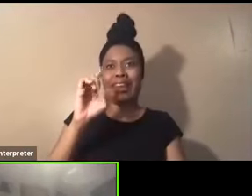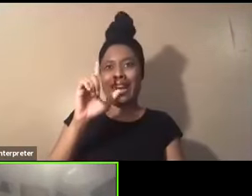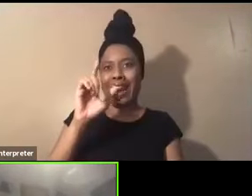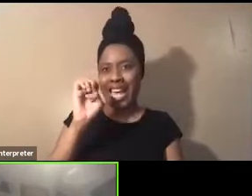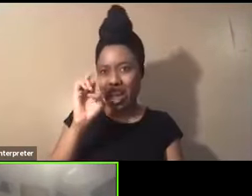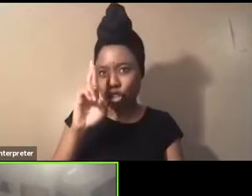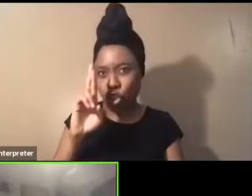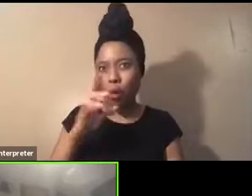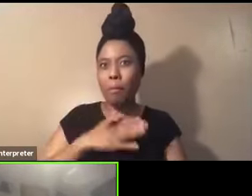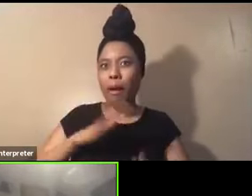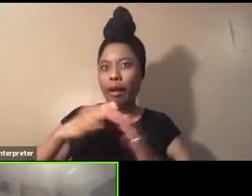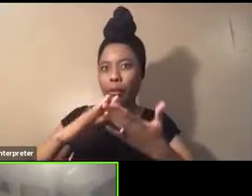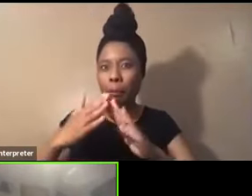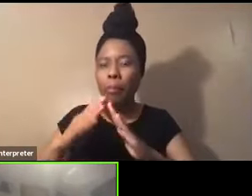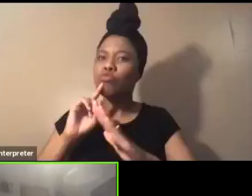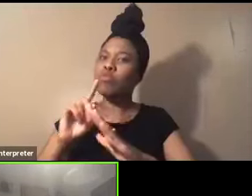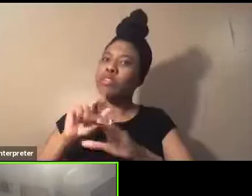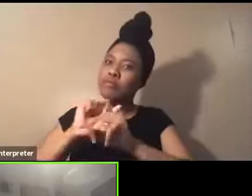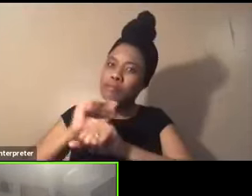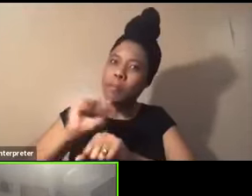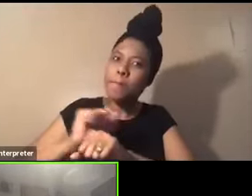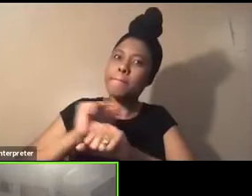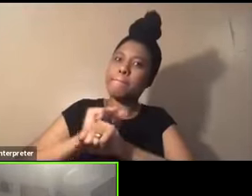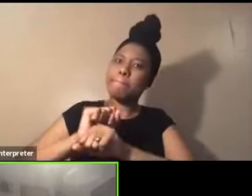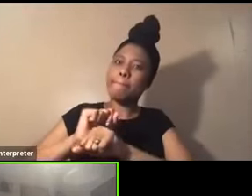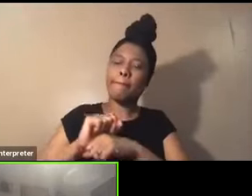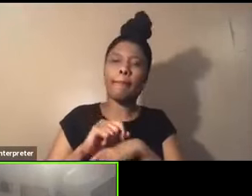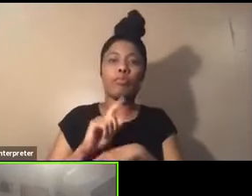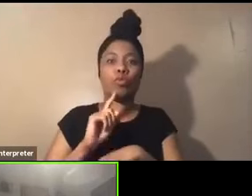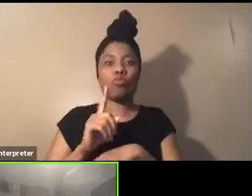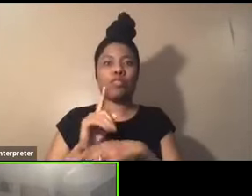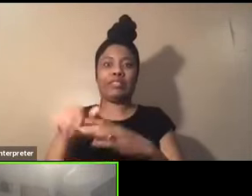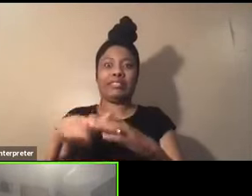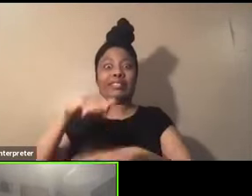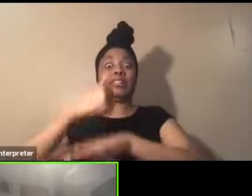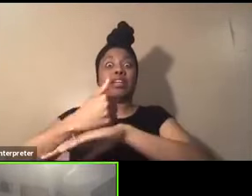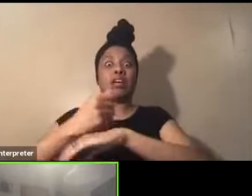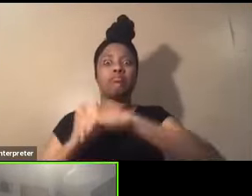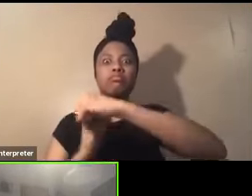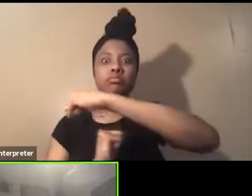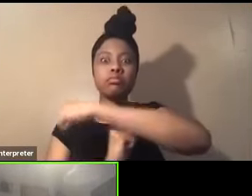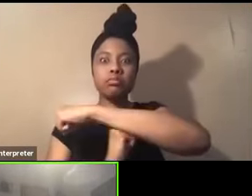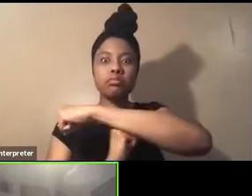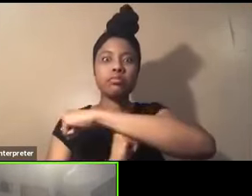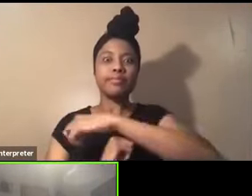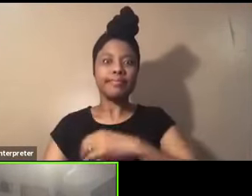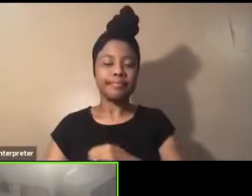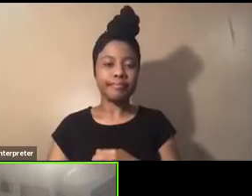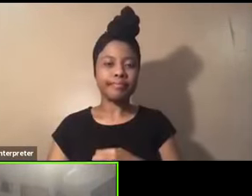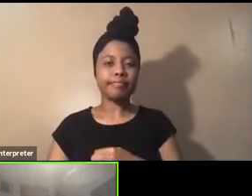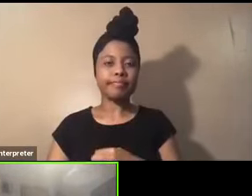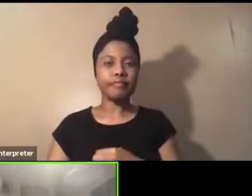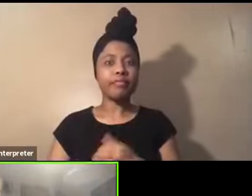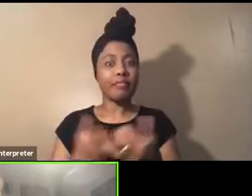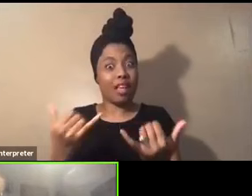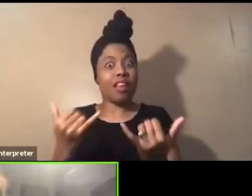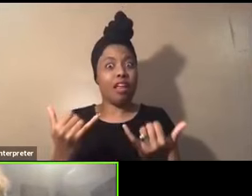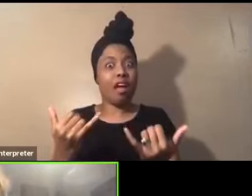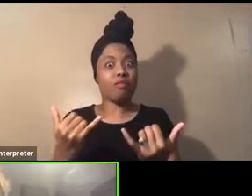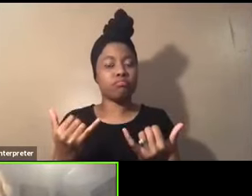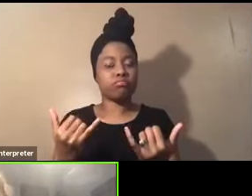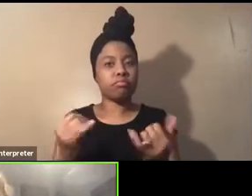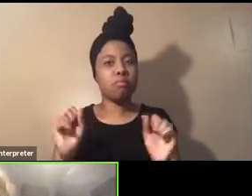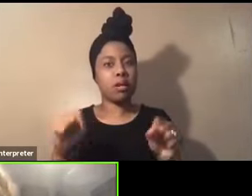has been very adamant and dedicated to laying a foundation that, um, you get that now. Um,